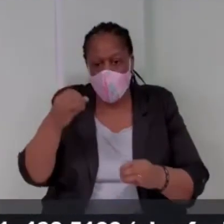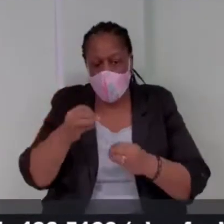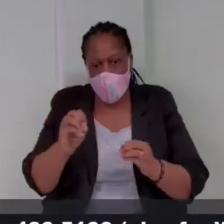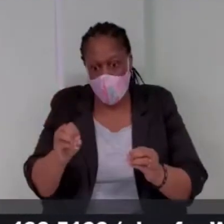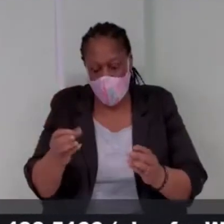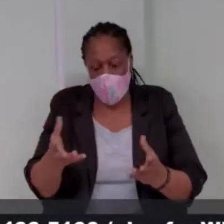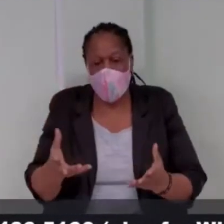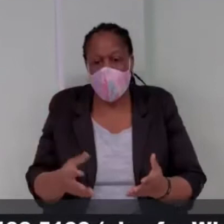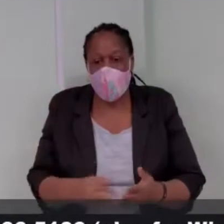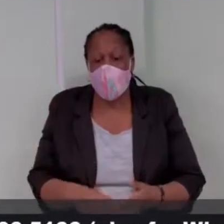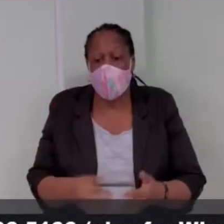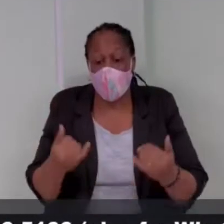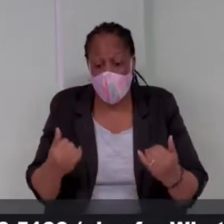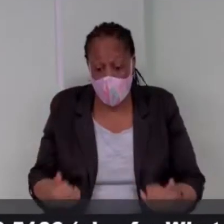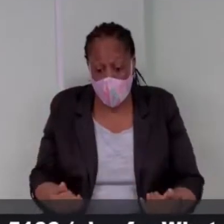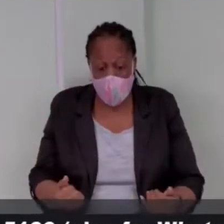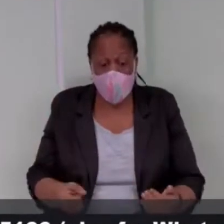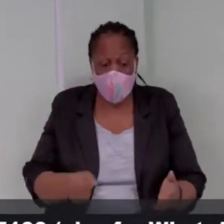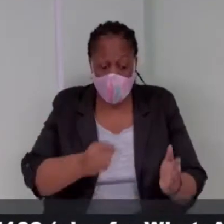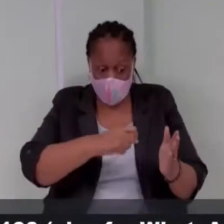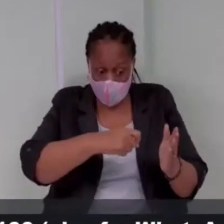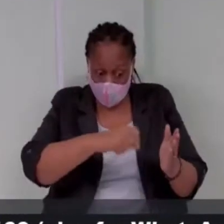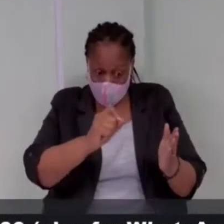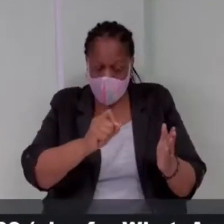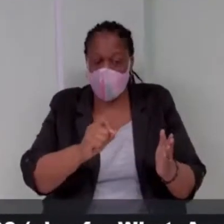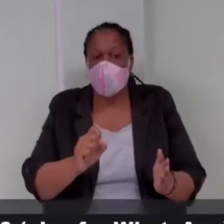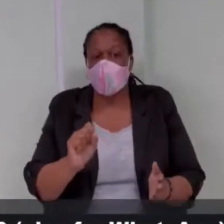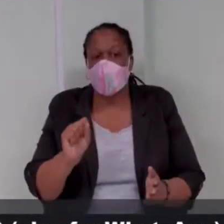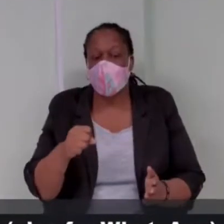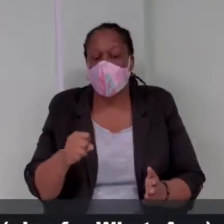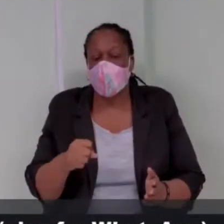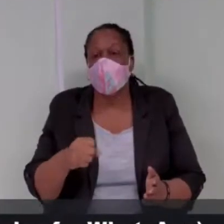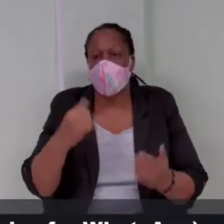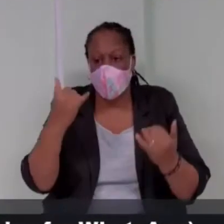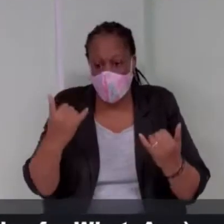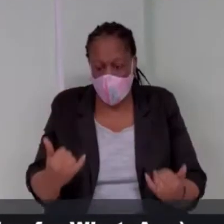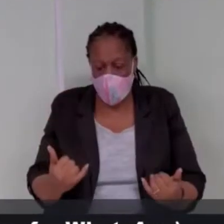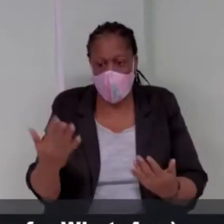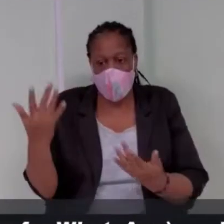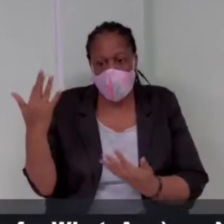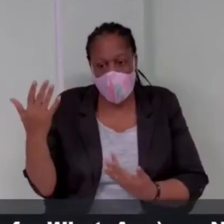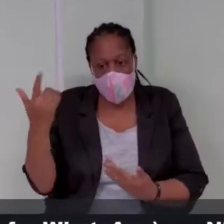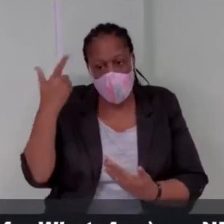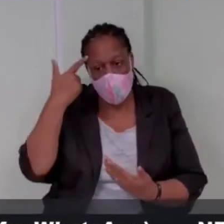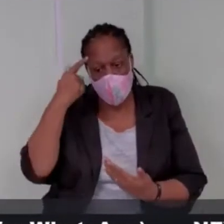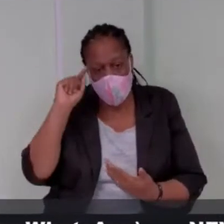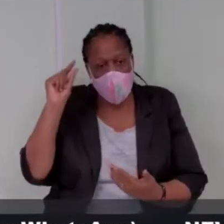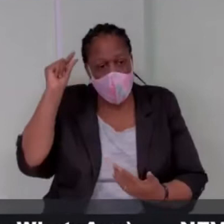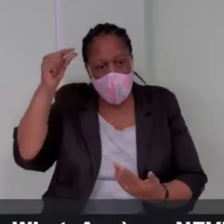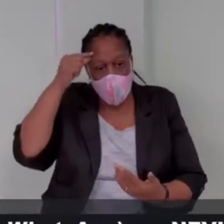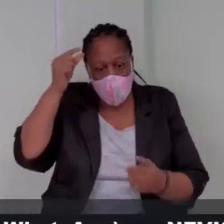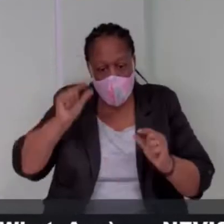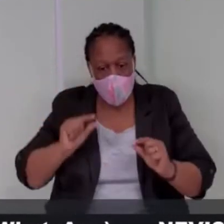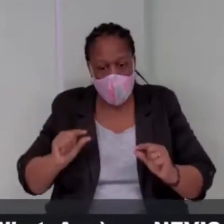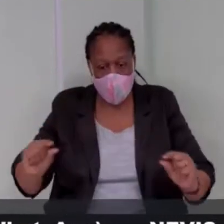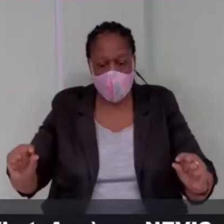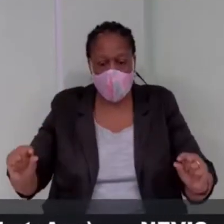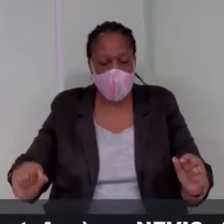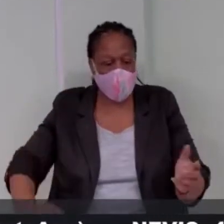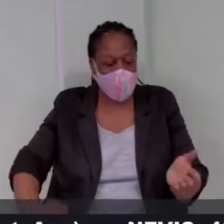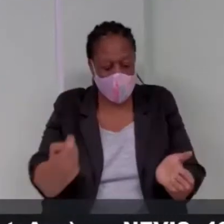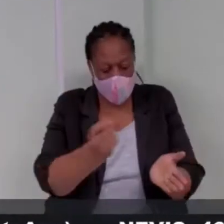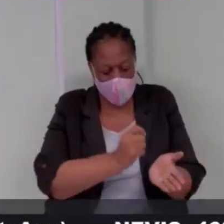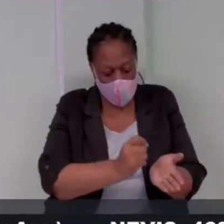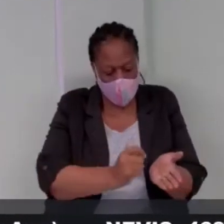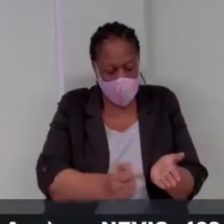it now awaits the assent of his acts of his excellency the governor general and publishing in the official gazette